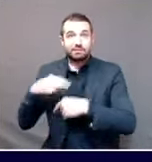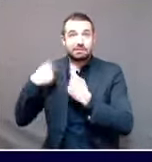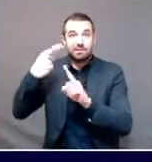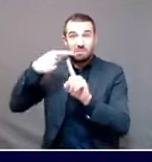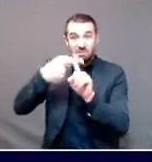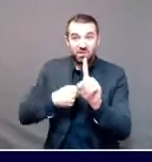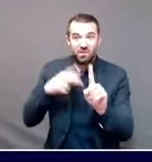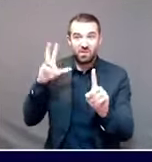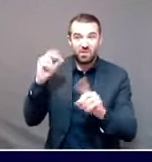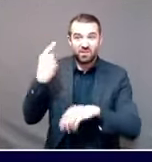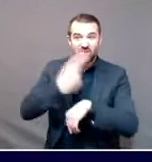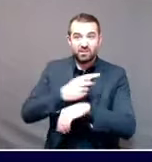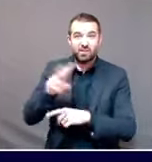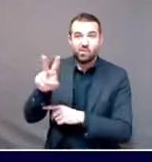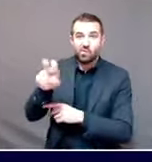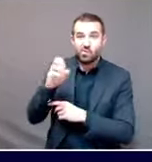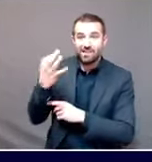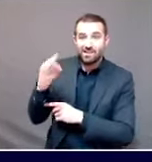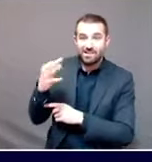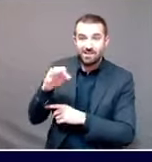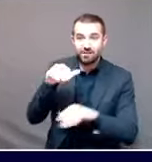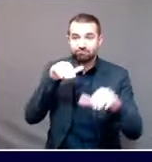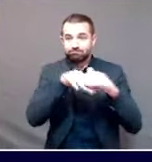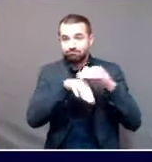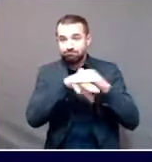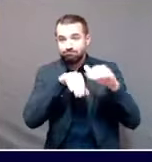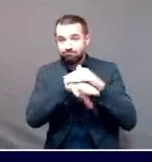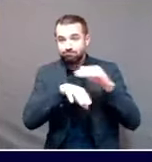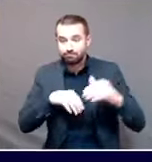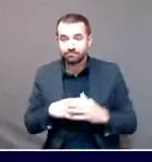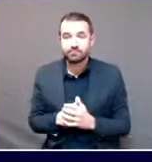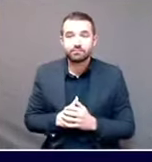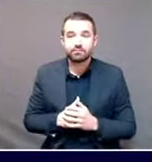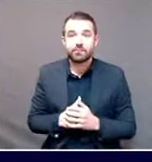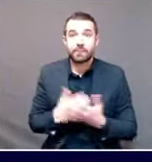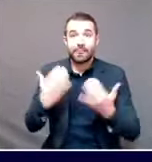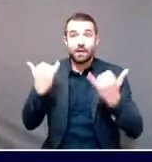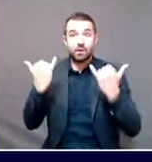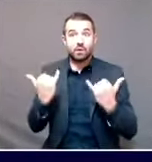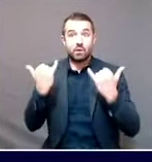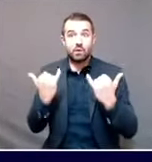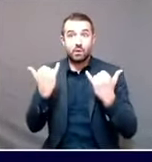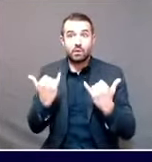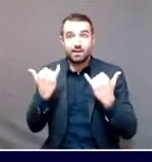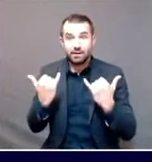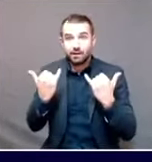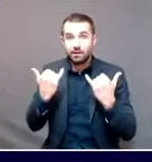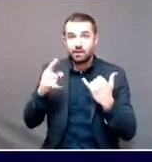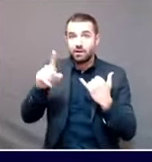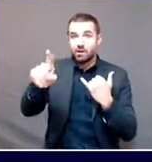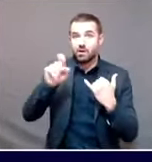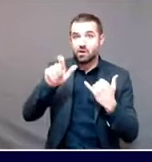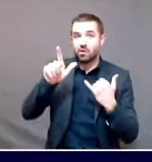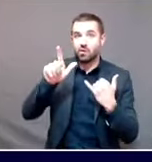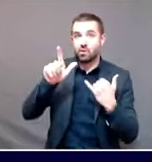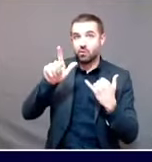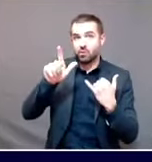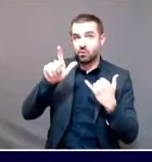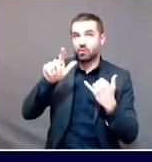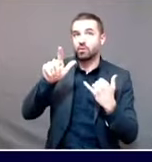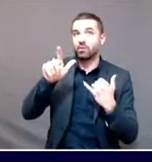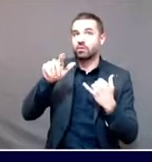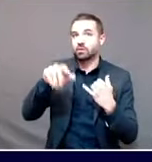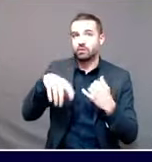Right now, at present in Maine, there are 164 people hospitalized with COVID-19.